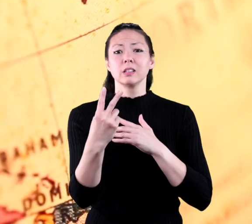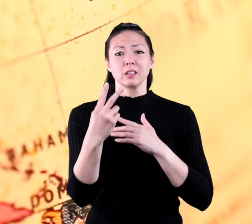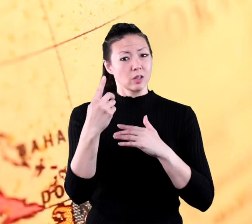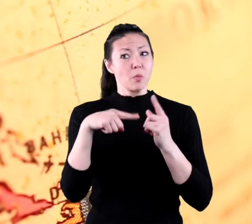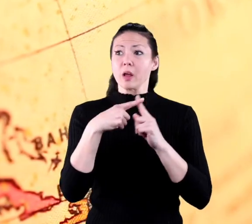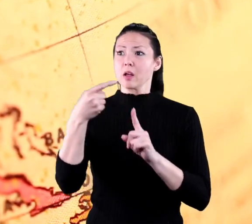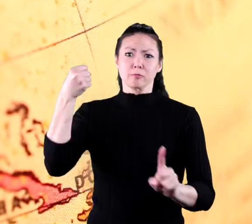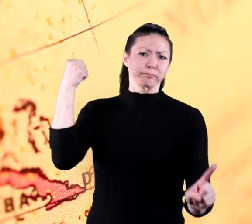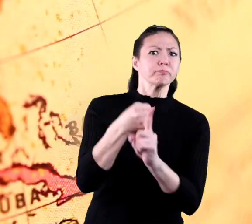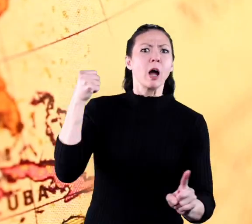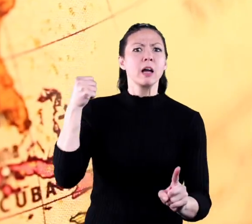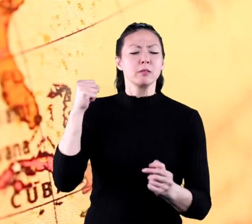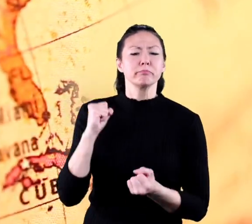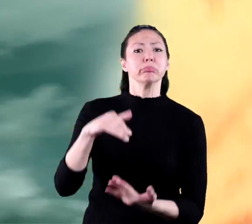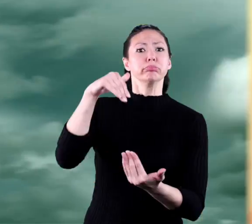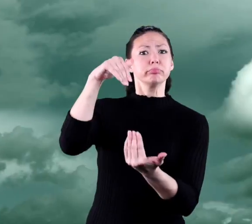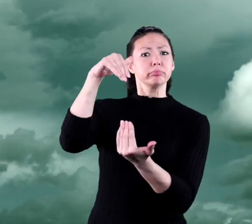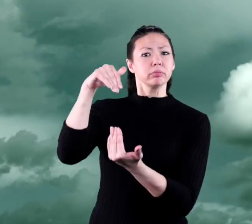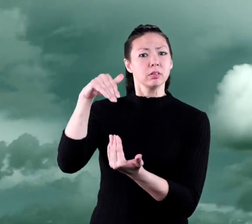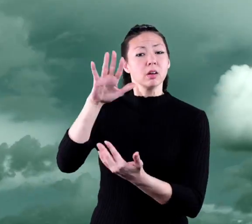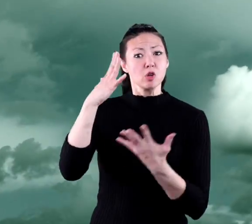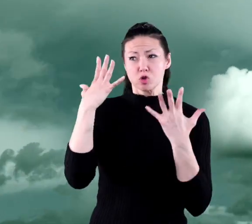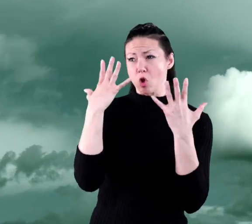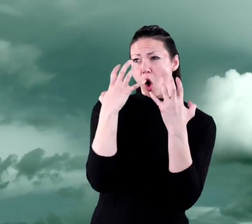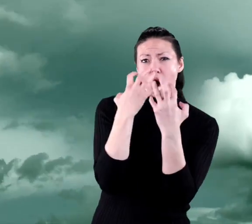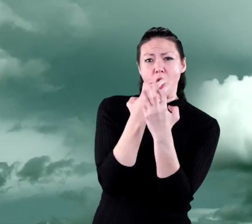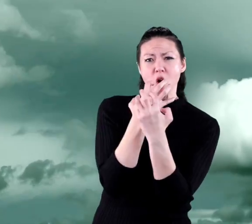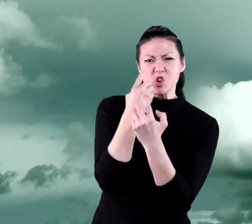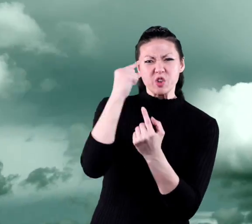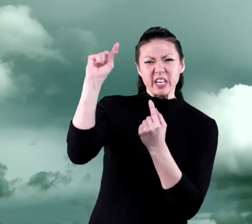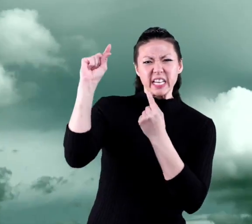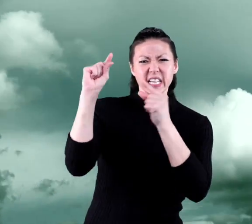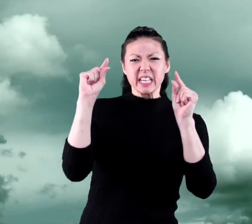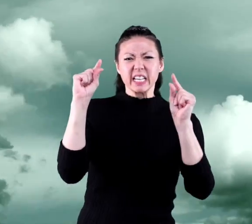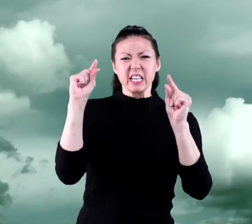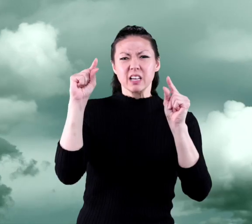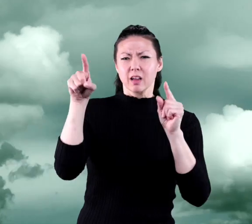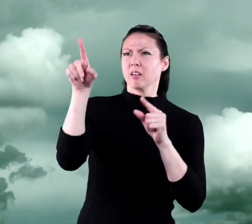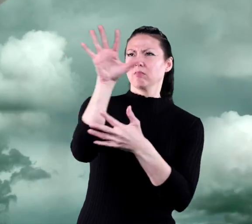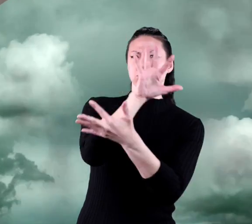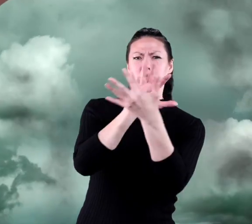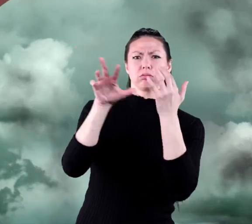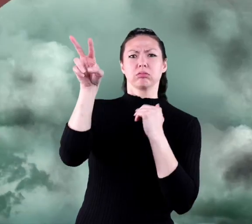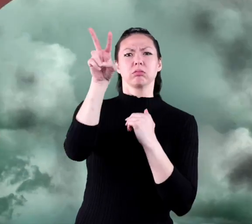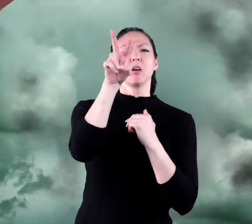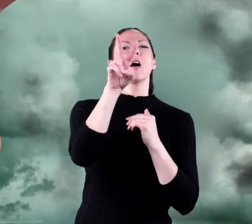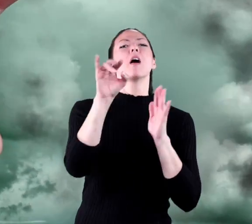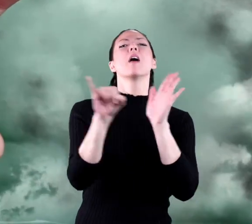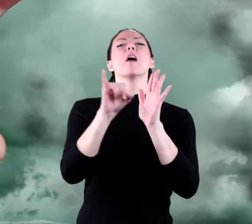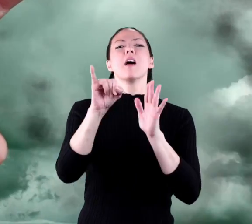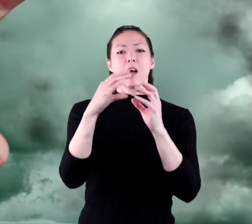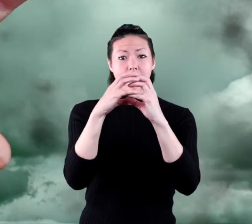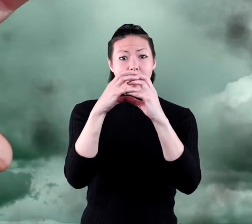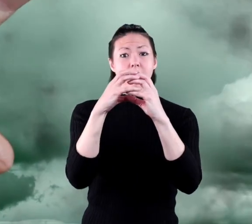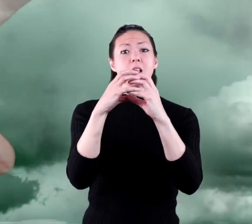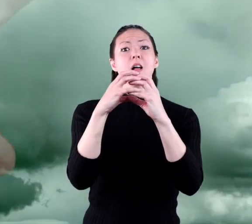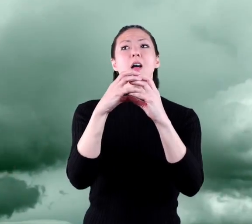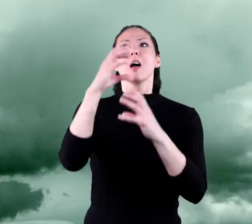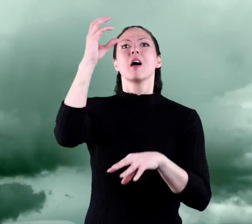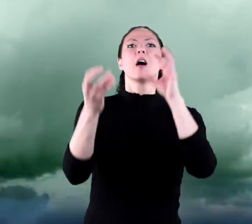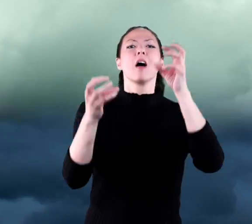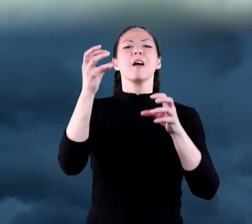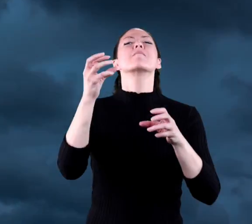where a tornado will strike. However, dark, greenish skies and rotating clouds and hail are a pretty good sign.